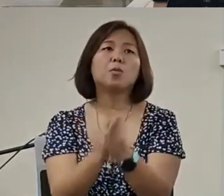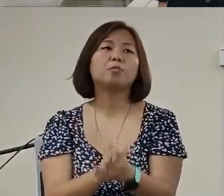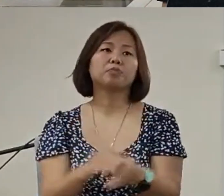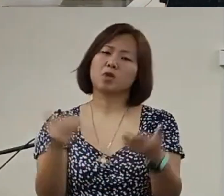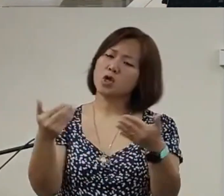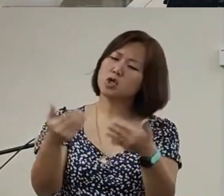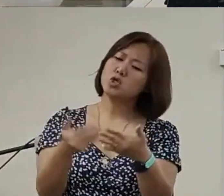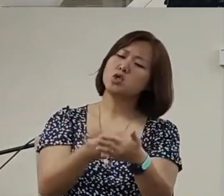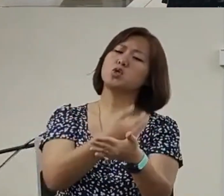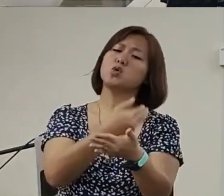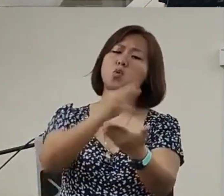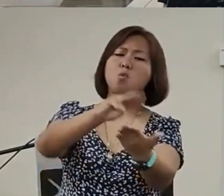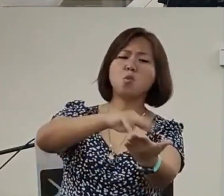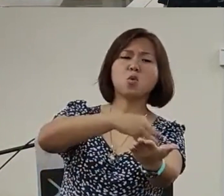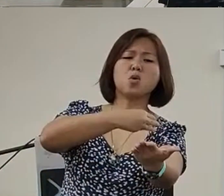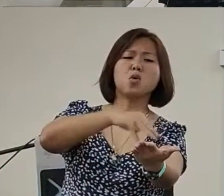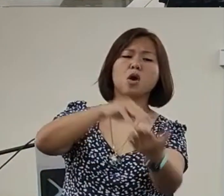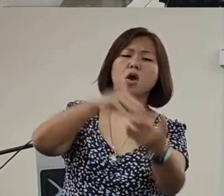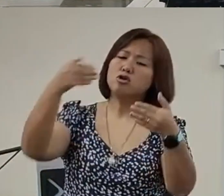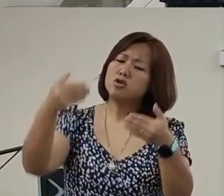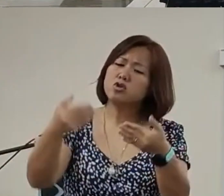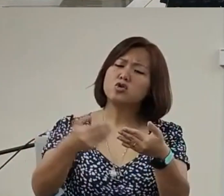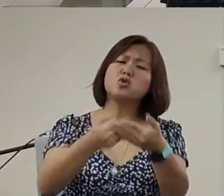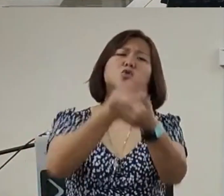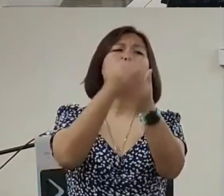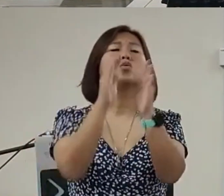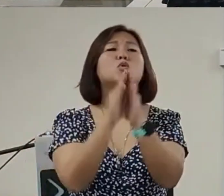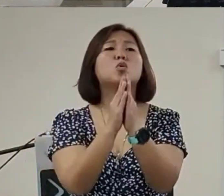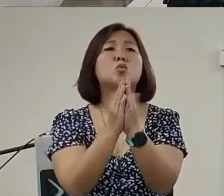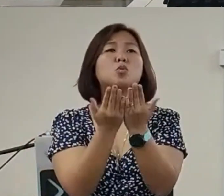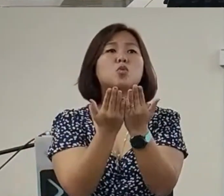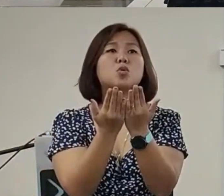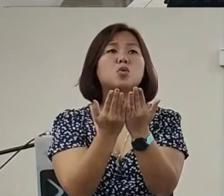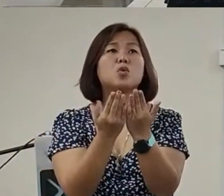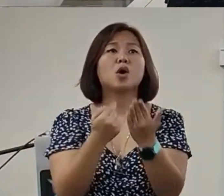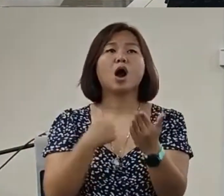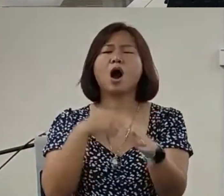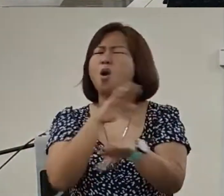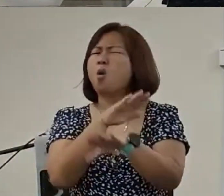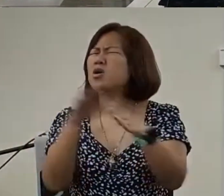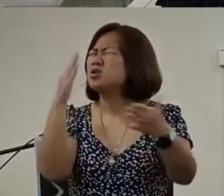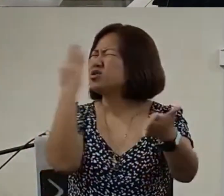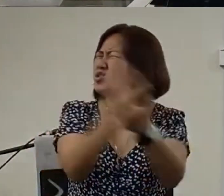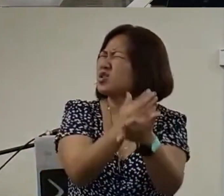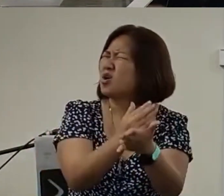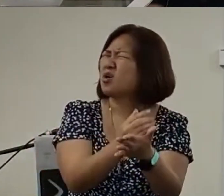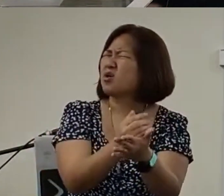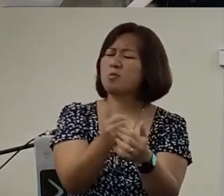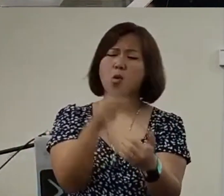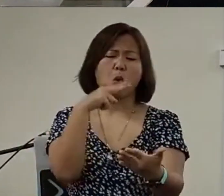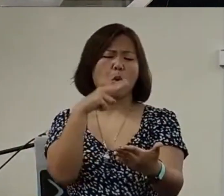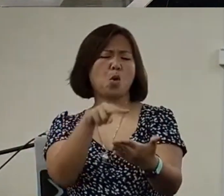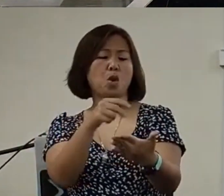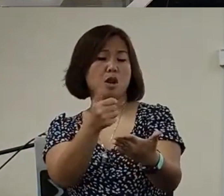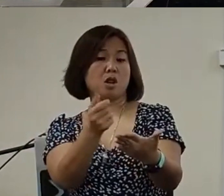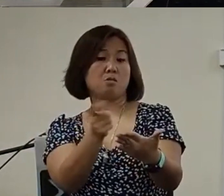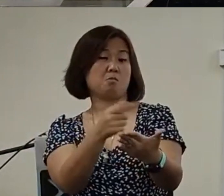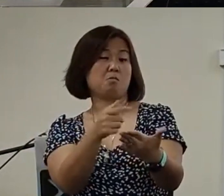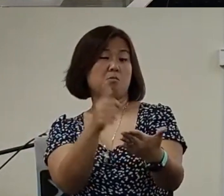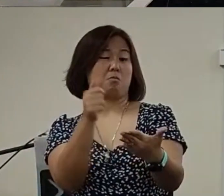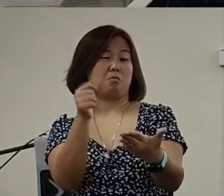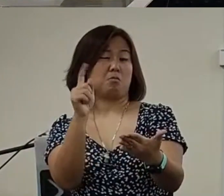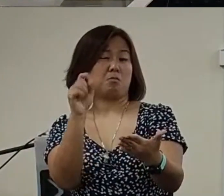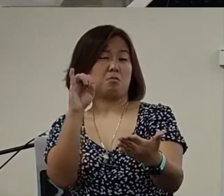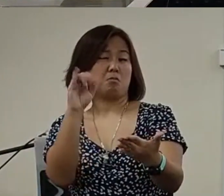new music new books so that's important so you don say I'm not going to watch TikTok anymore so what are going to do now what are you going to do now